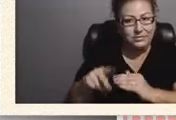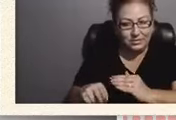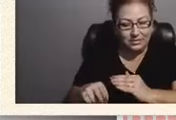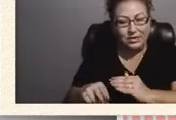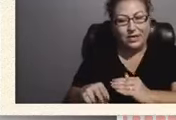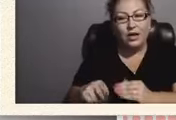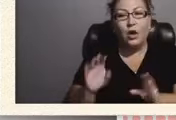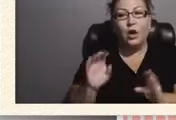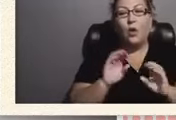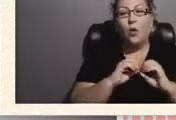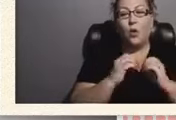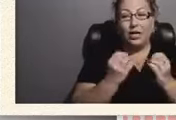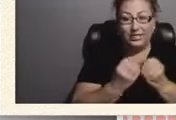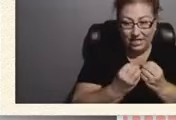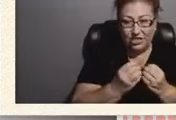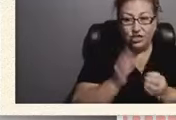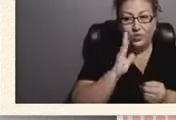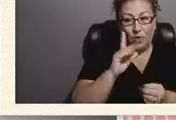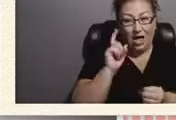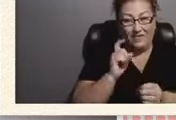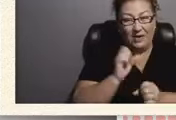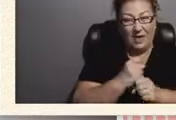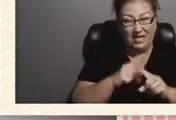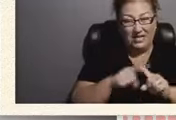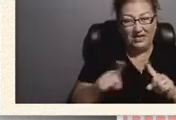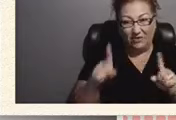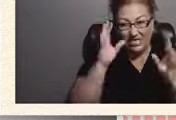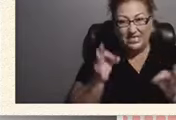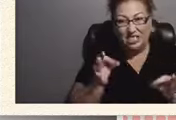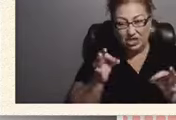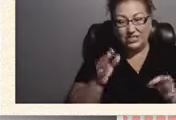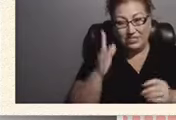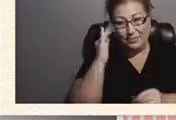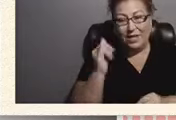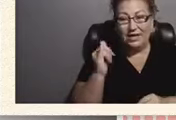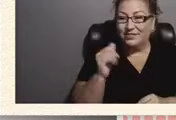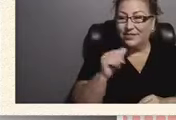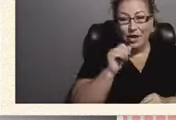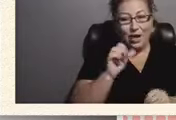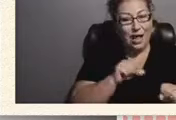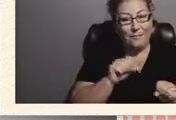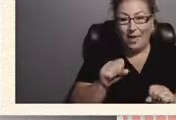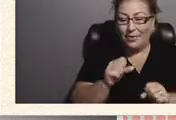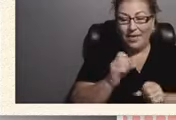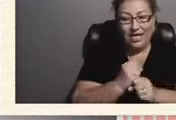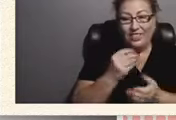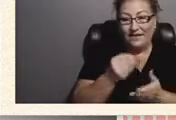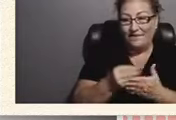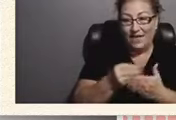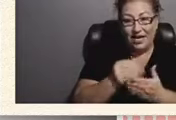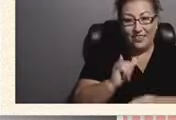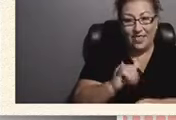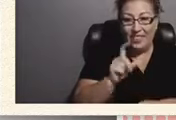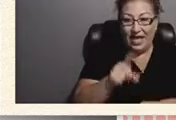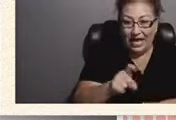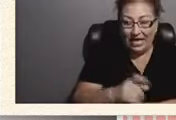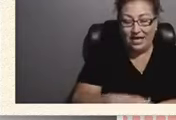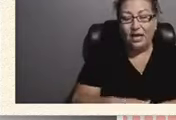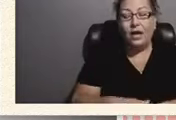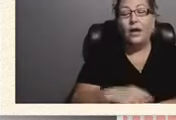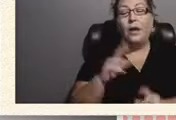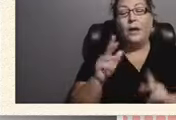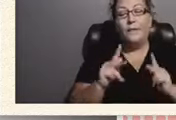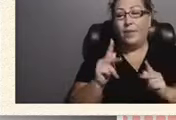Organizations are going to have to make some different decisions because they are not going to be getting the funding that they would need. People are out of